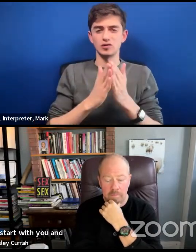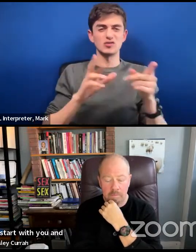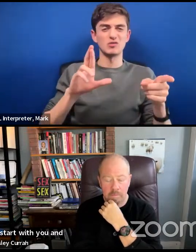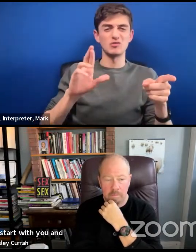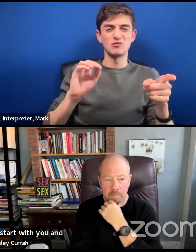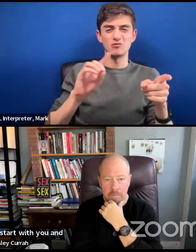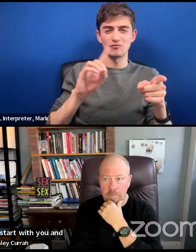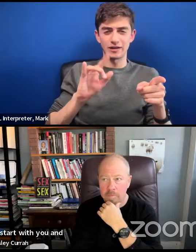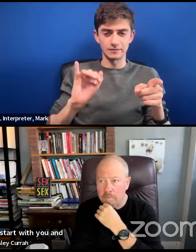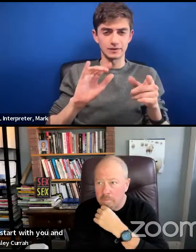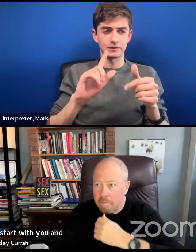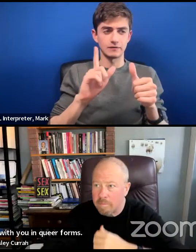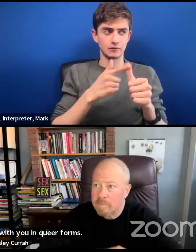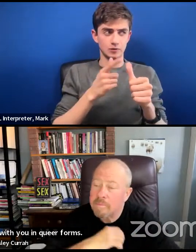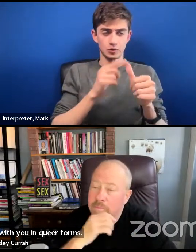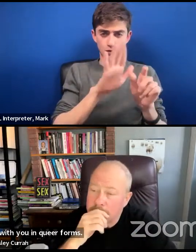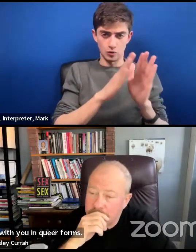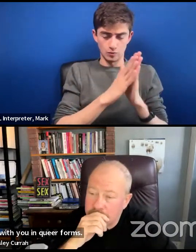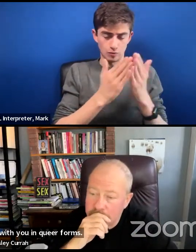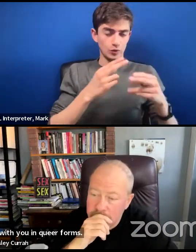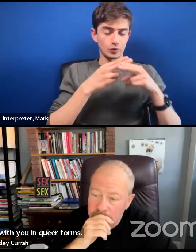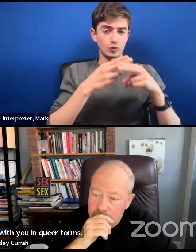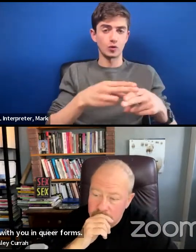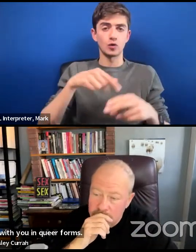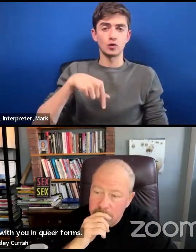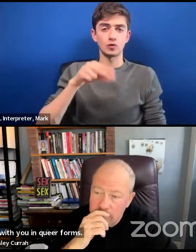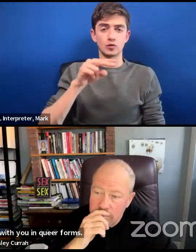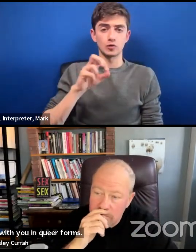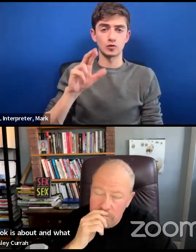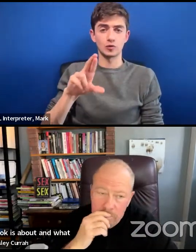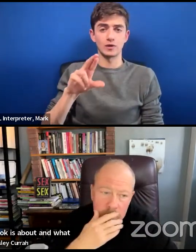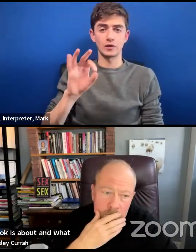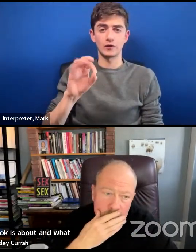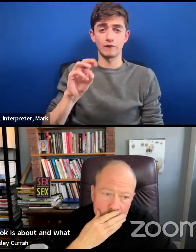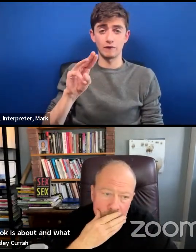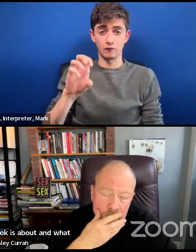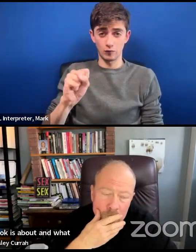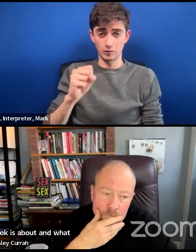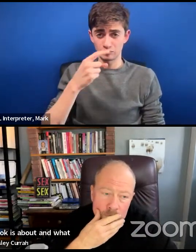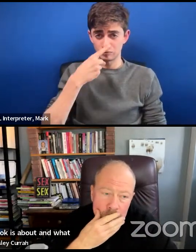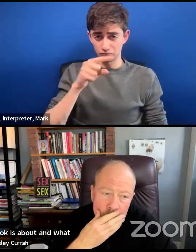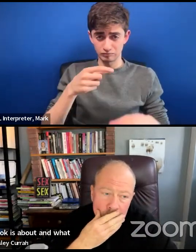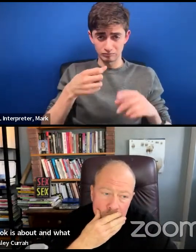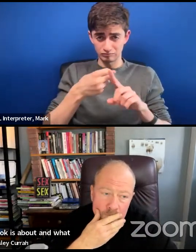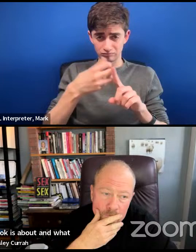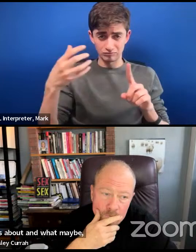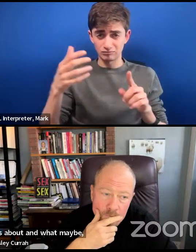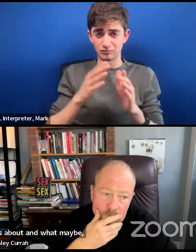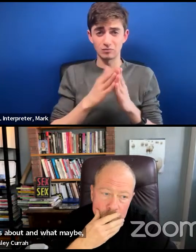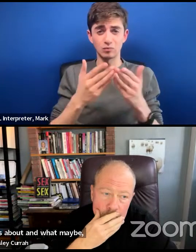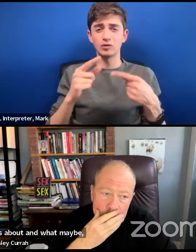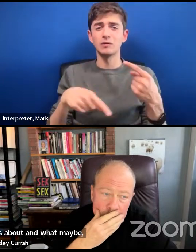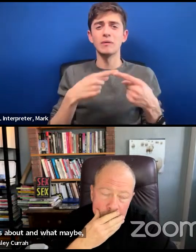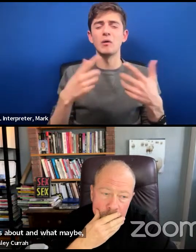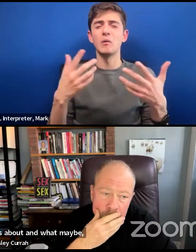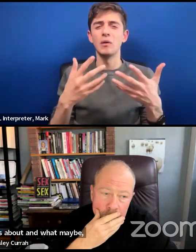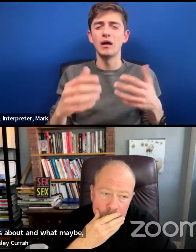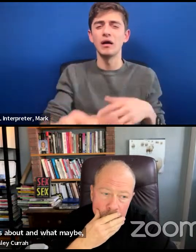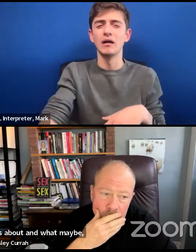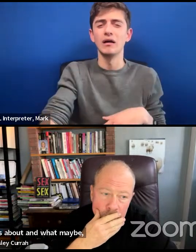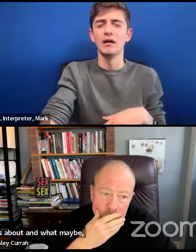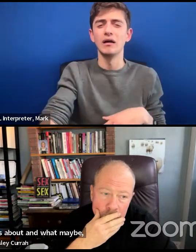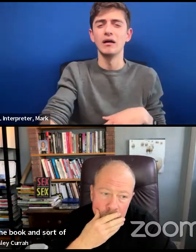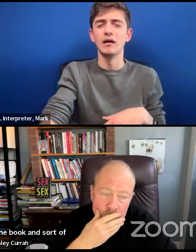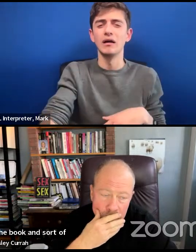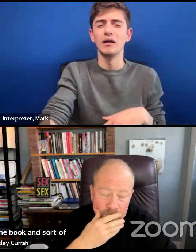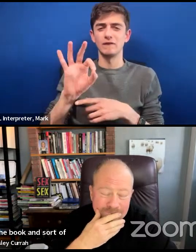you tell us what this book is about and what maybe how you define forms in the book and sort of its parameters?